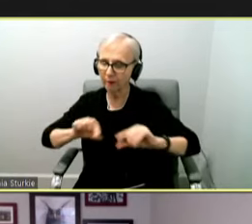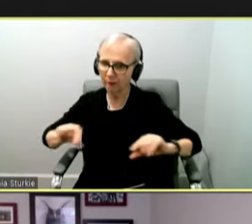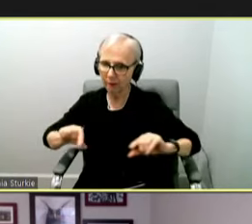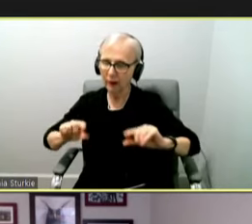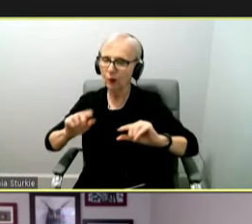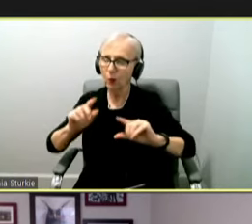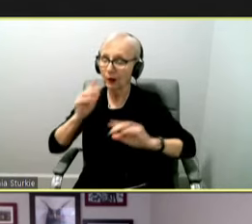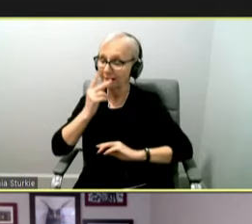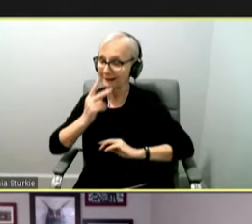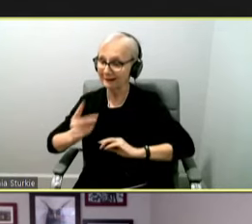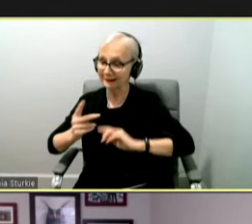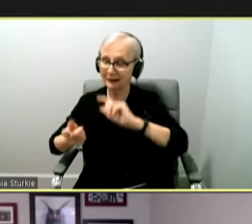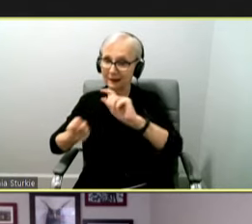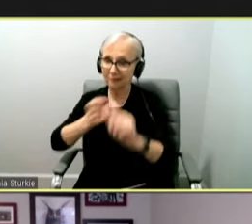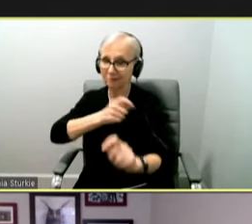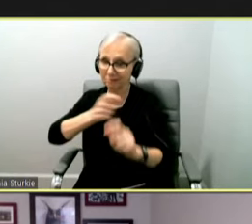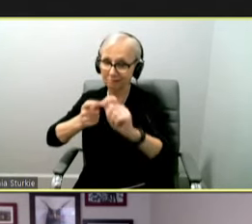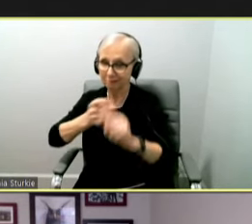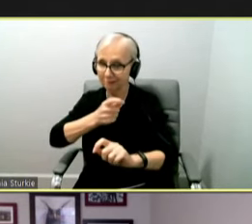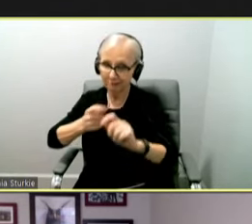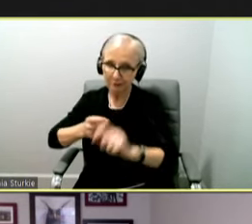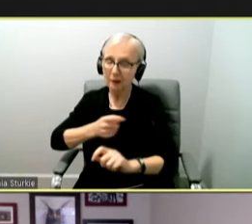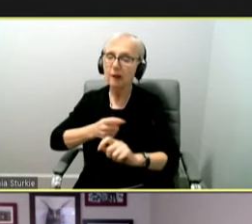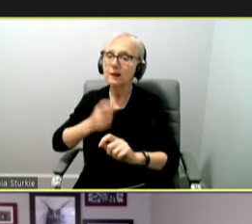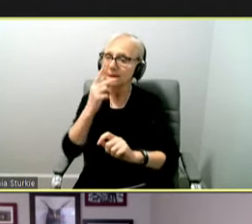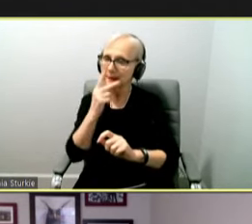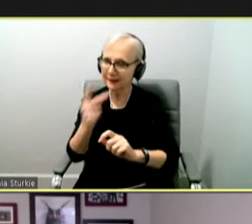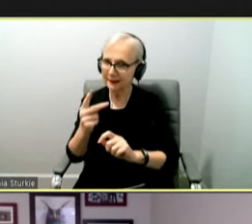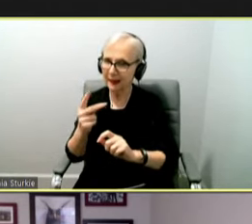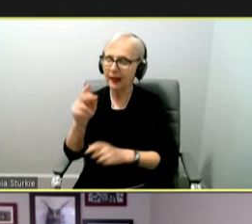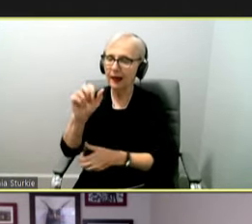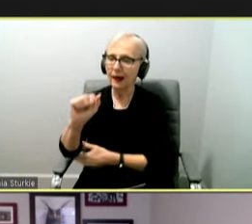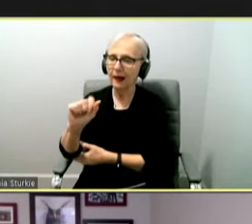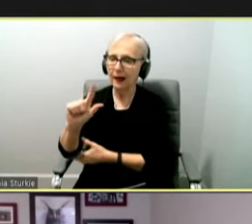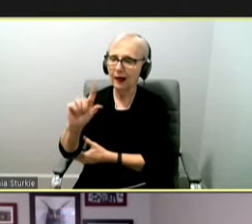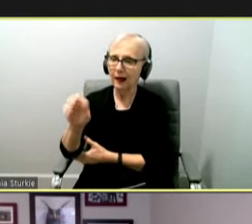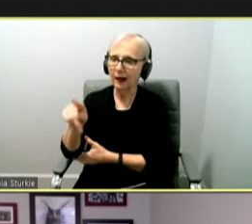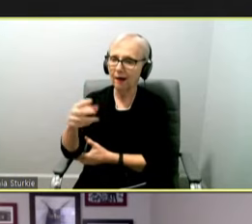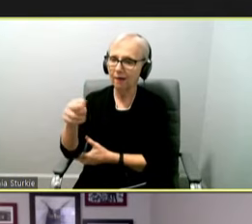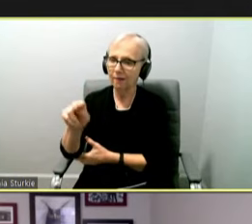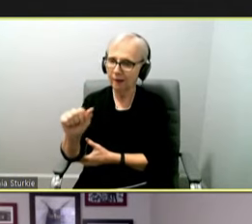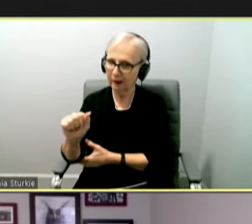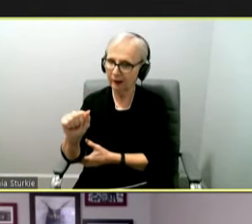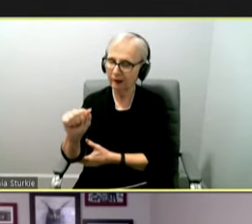that are associated with variants under surveillance, such as alpha, delta, or Omicron.